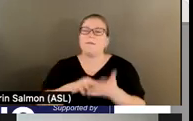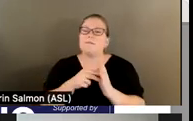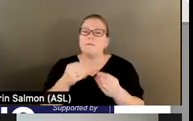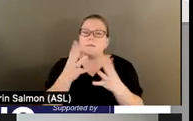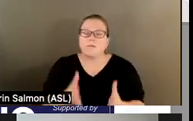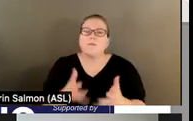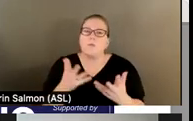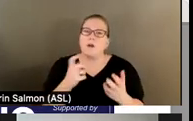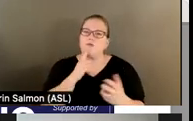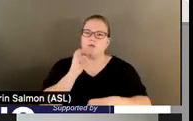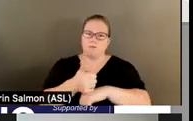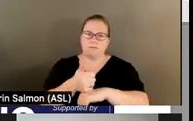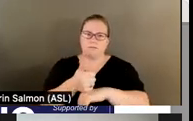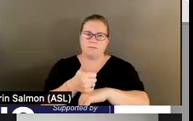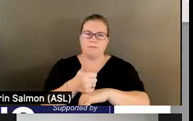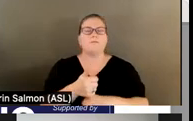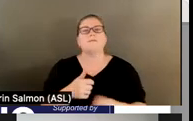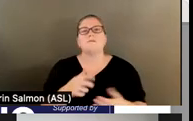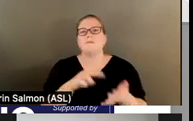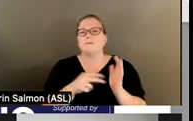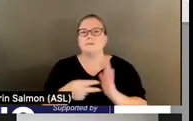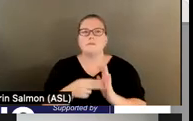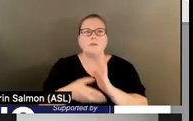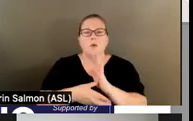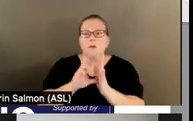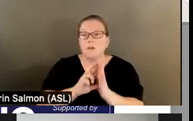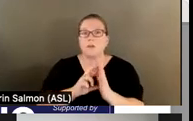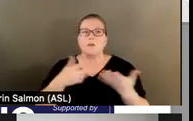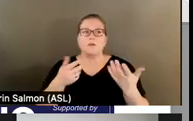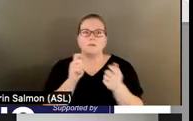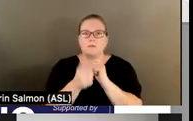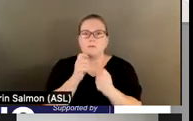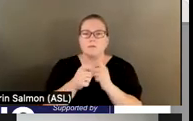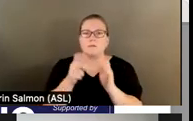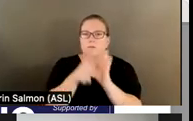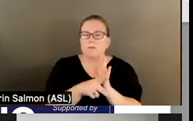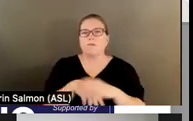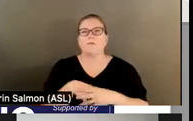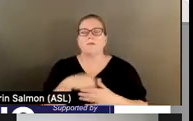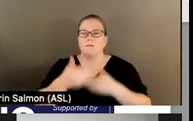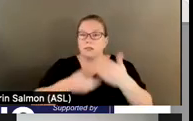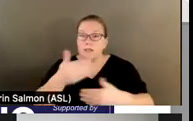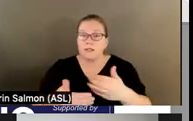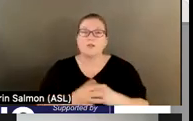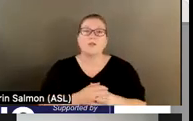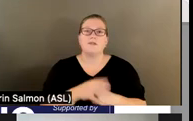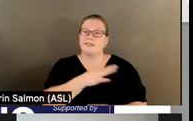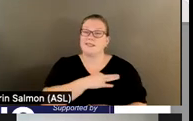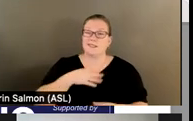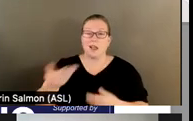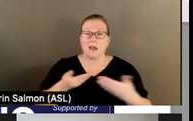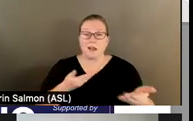a review and adjustment of policies, procedures, staffing, their board governance,